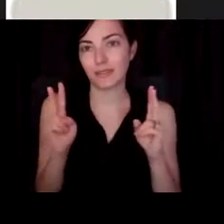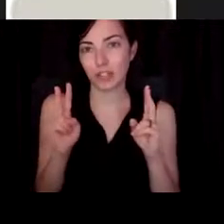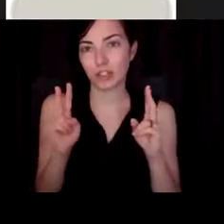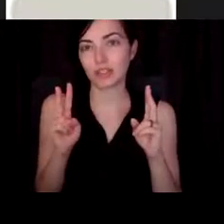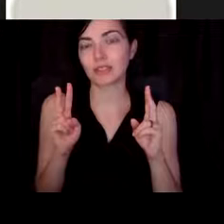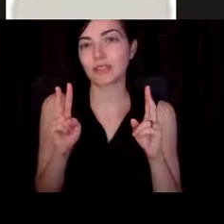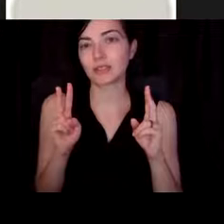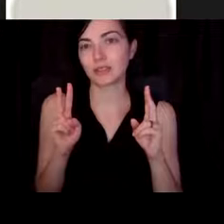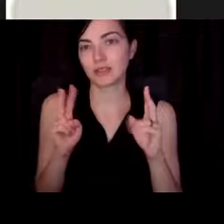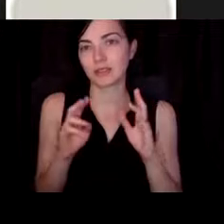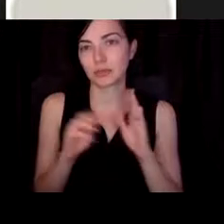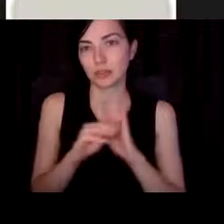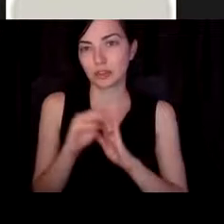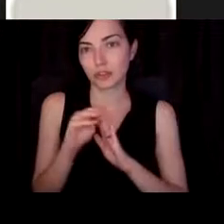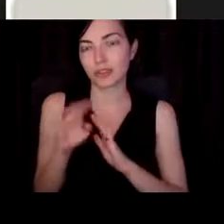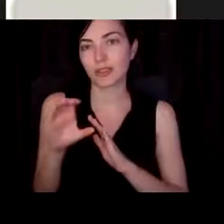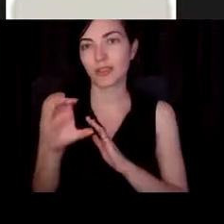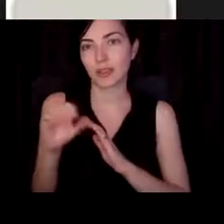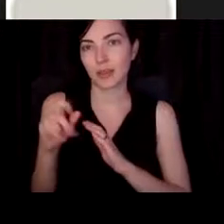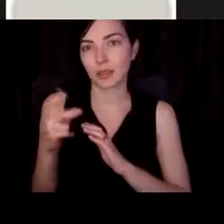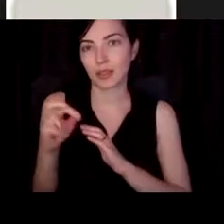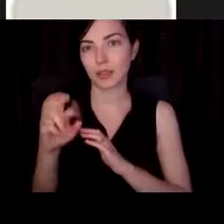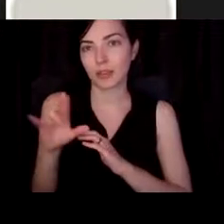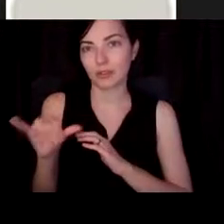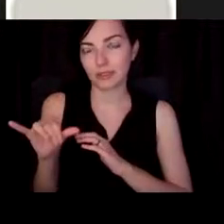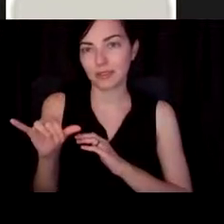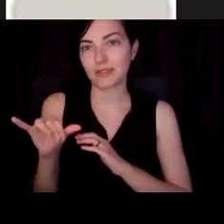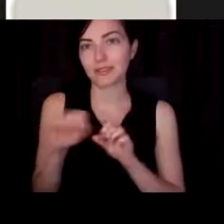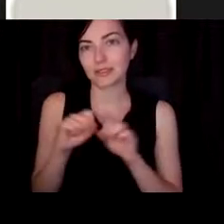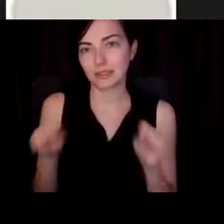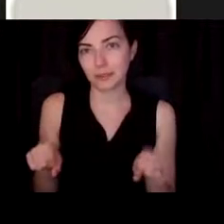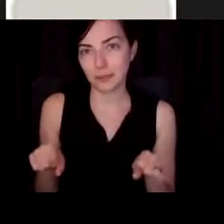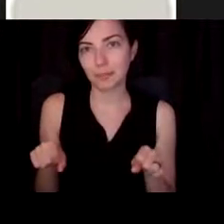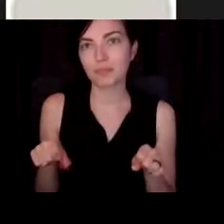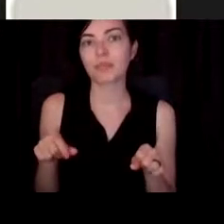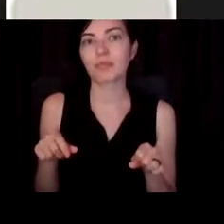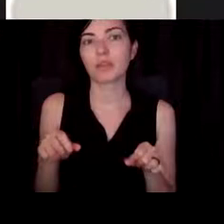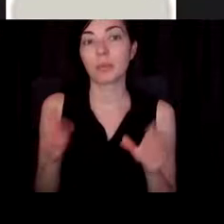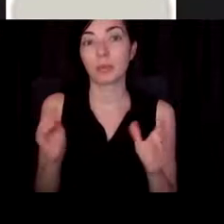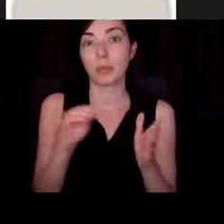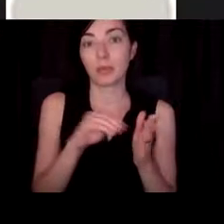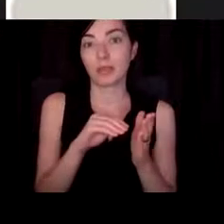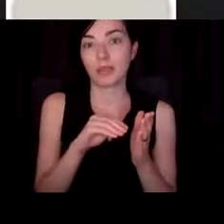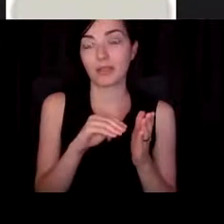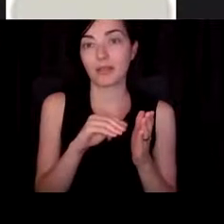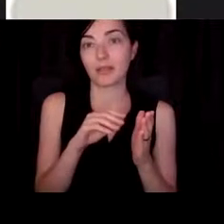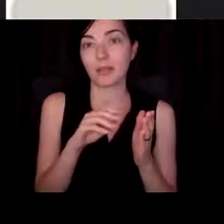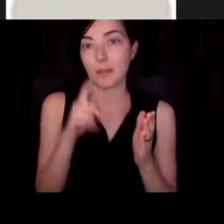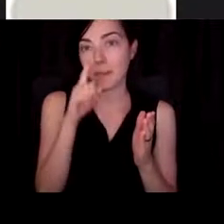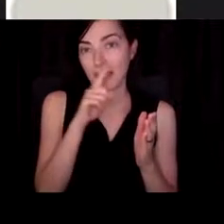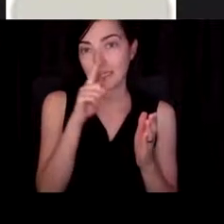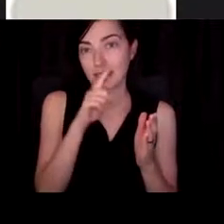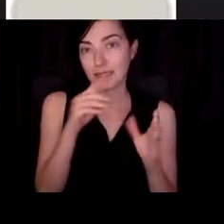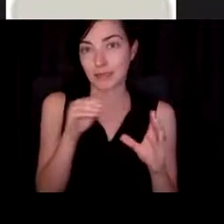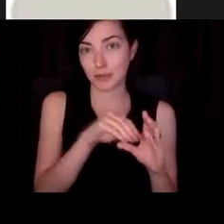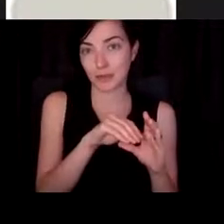shown, we originally just put it in the back of mice and showed that it starts off immature and